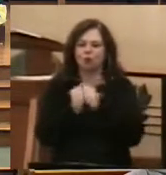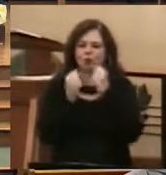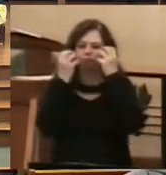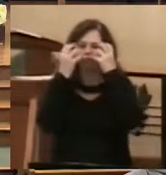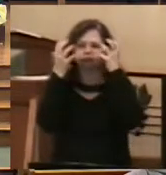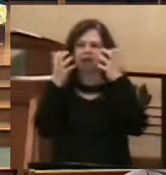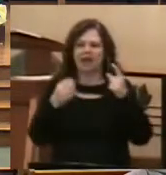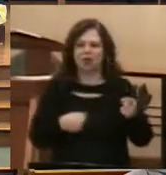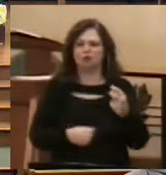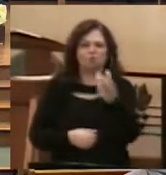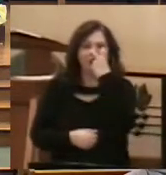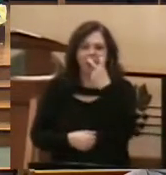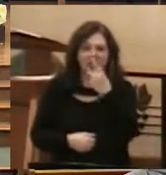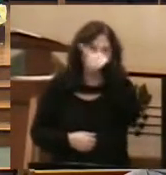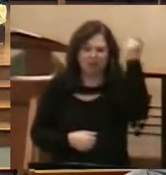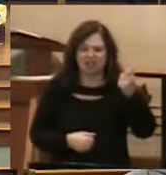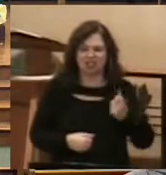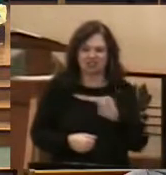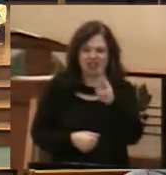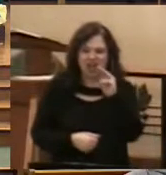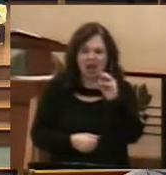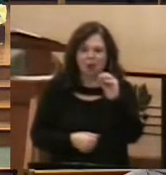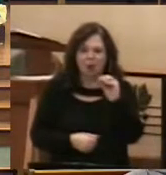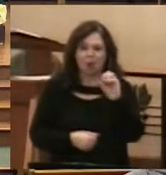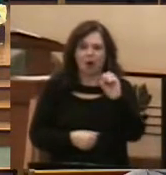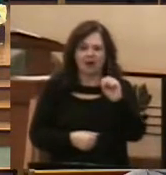he was blind because of the monster.